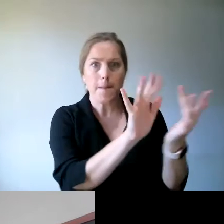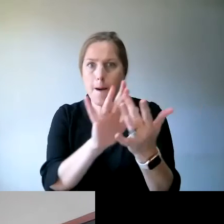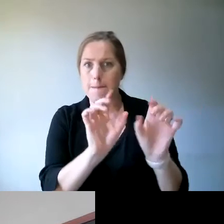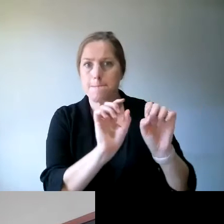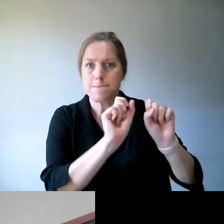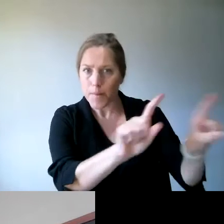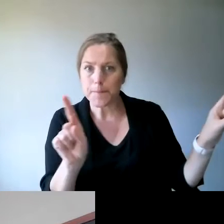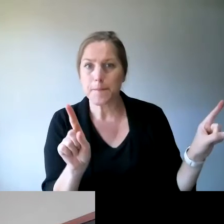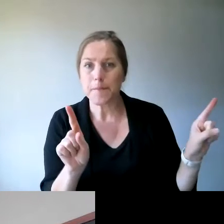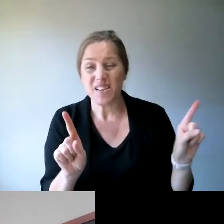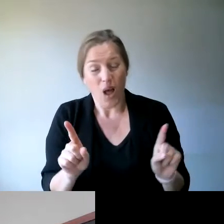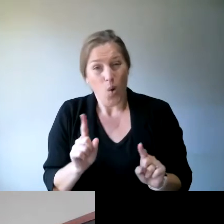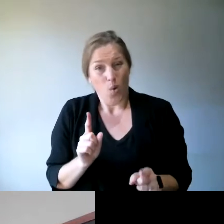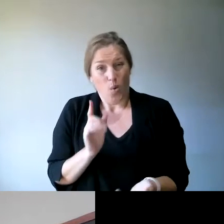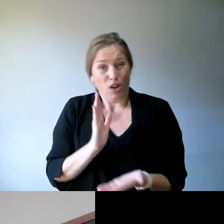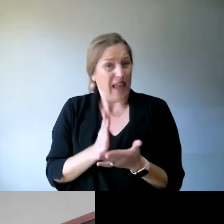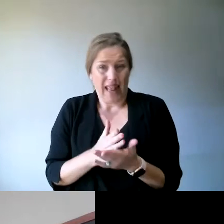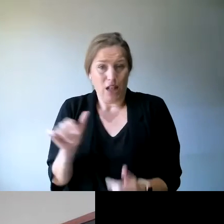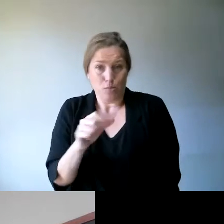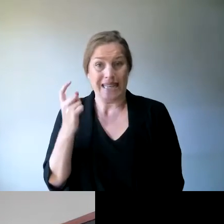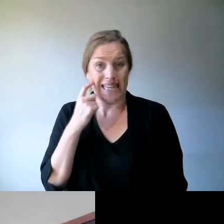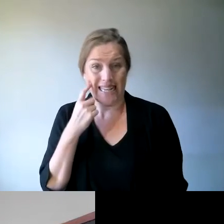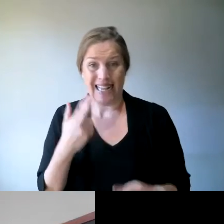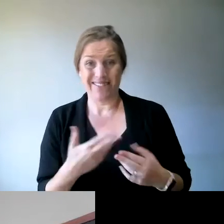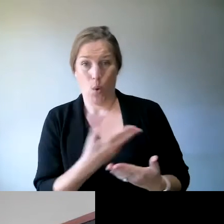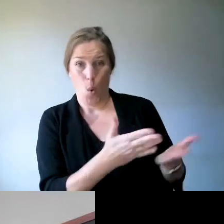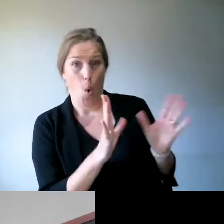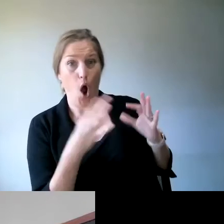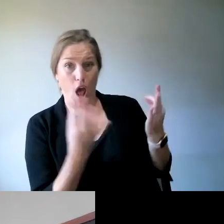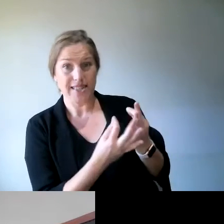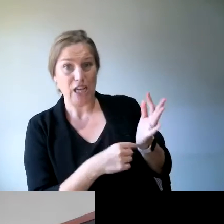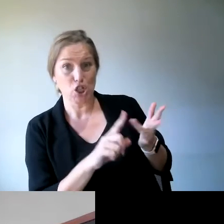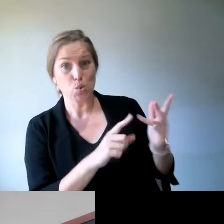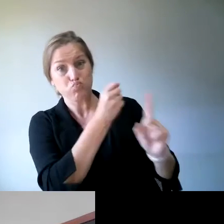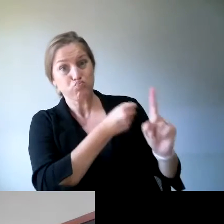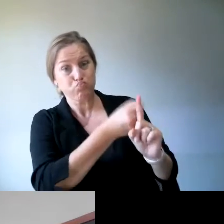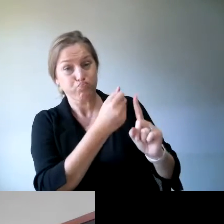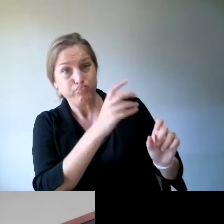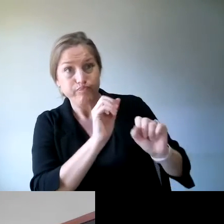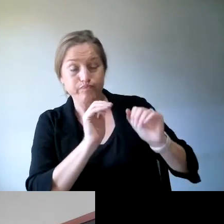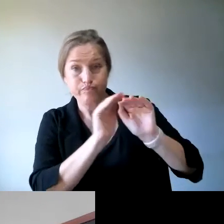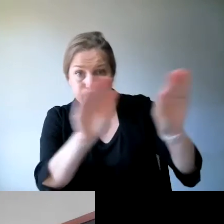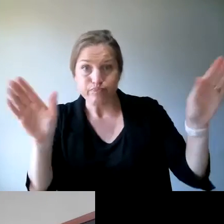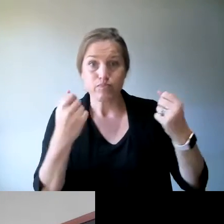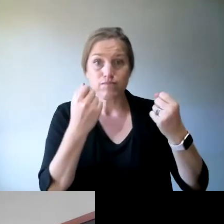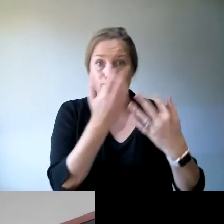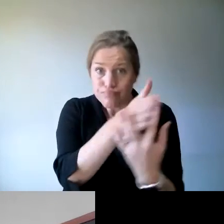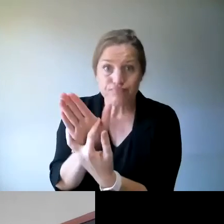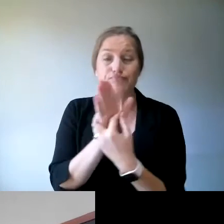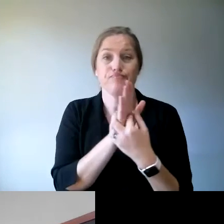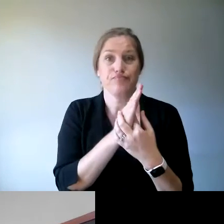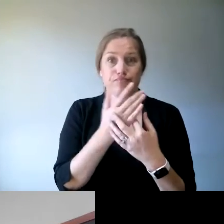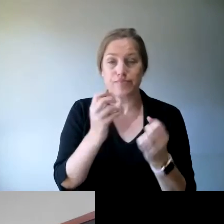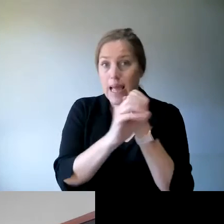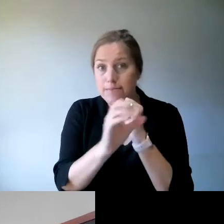easier for organizations and politicians expect organizations to get involved with pre budget submissions and pre